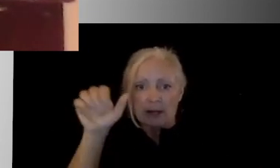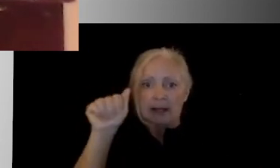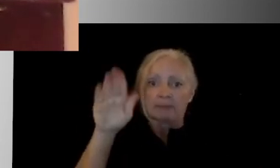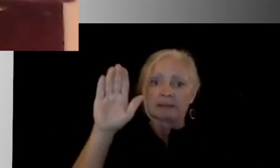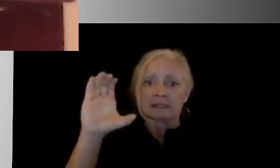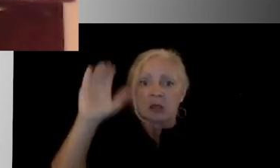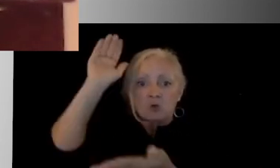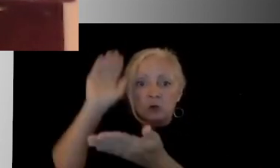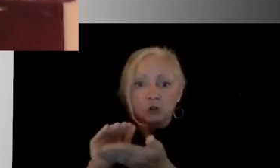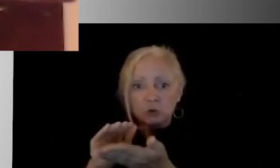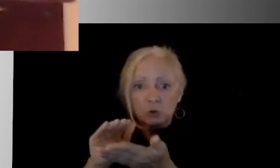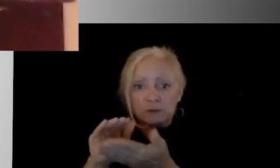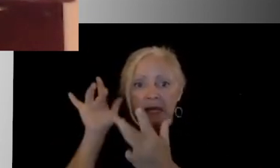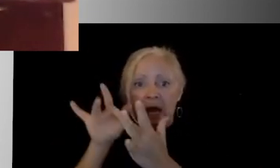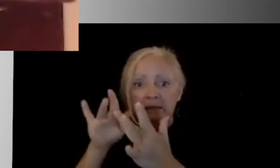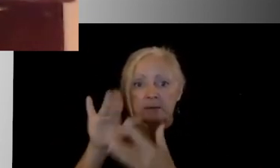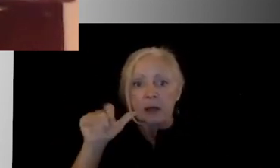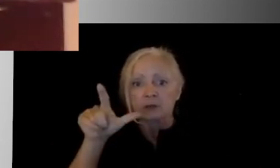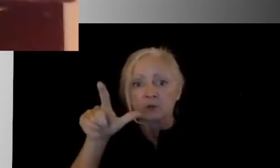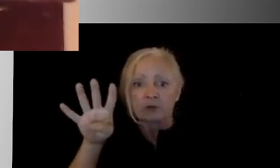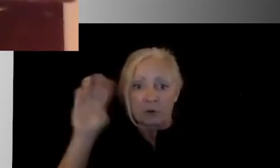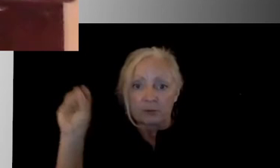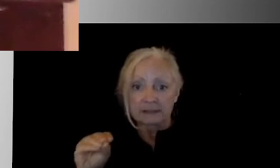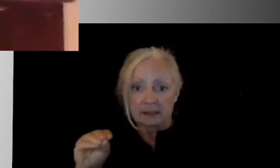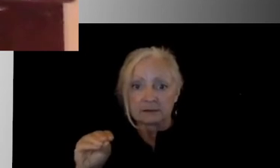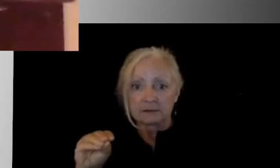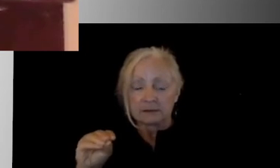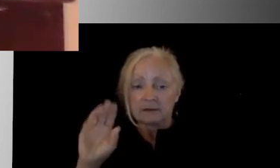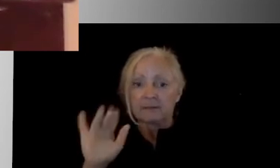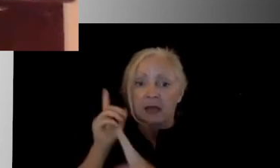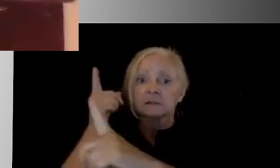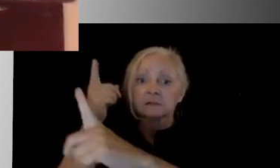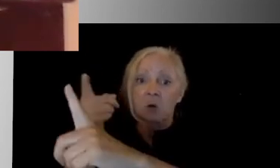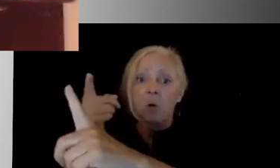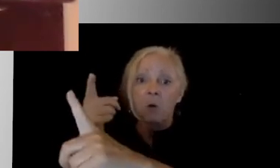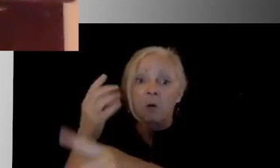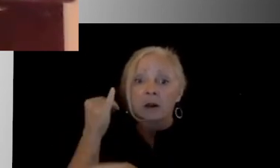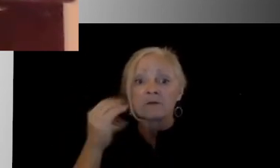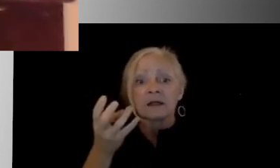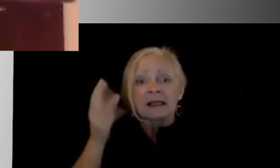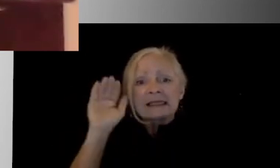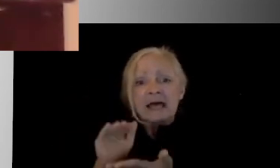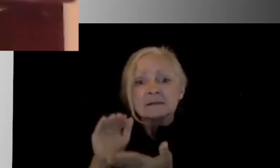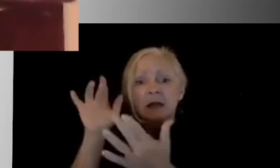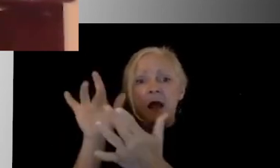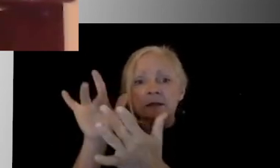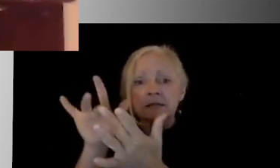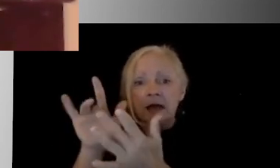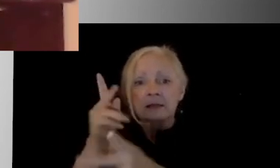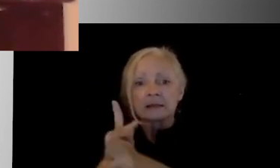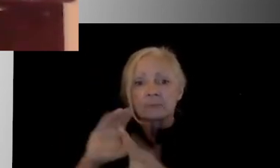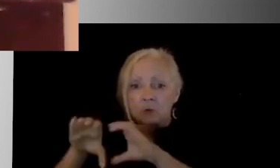up to 24%. And so, that's really what we're trying to accomplish is if we can have fewer contacts and keep our cohorts together